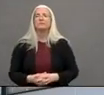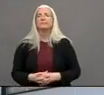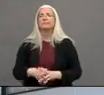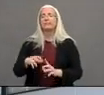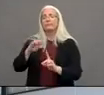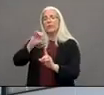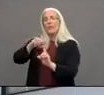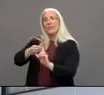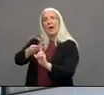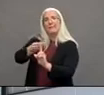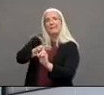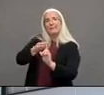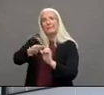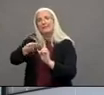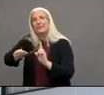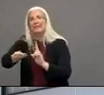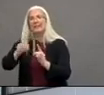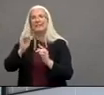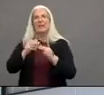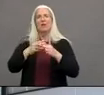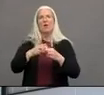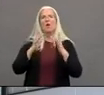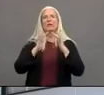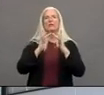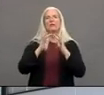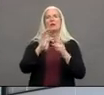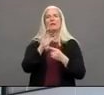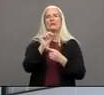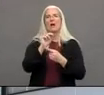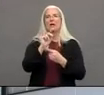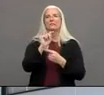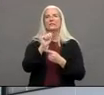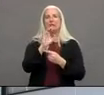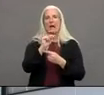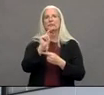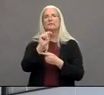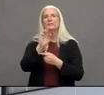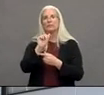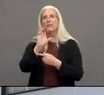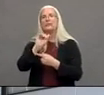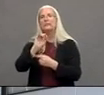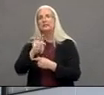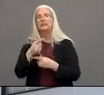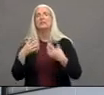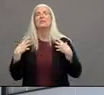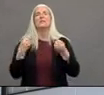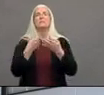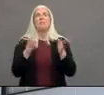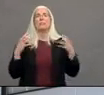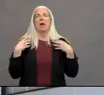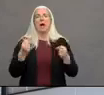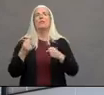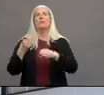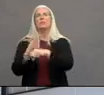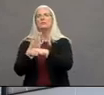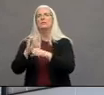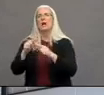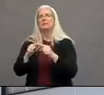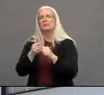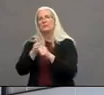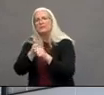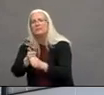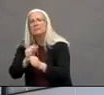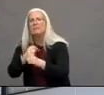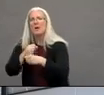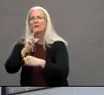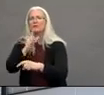the key indicators that the health officers are using to as we continue to monitor on the status within the county and their evaluation